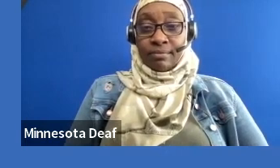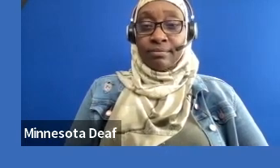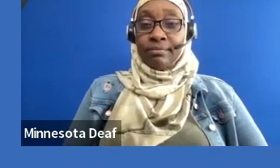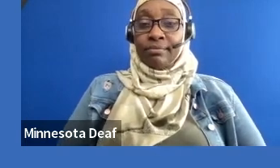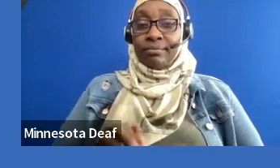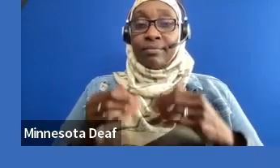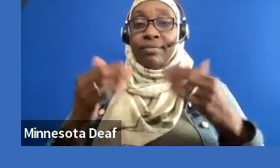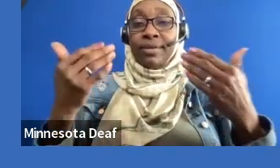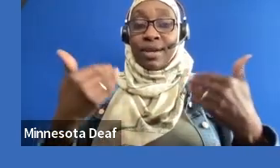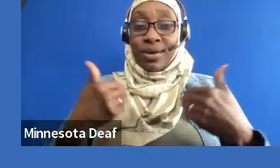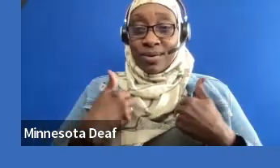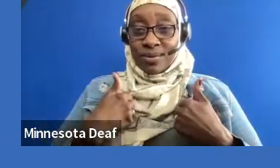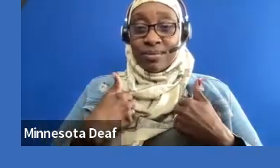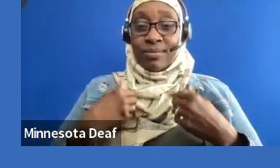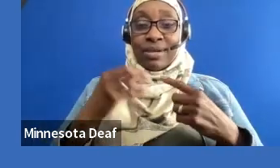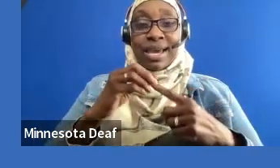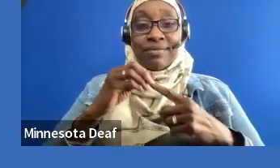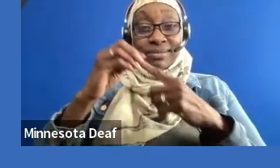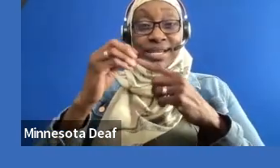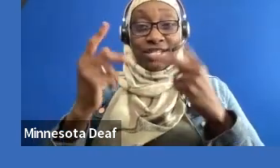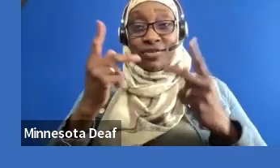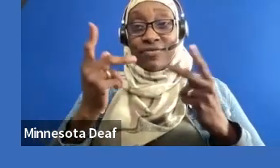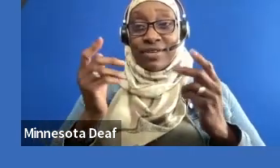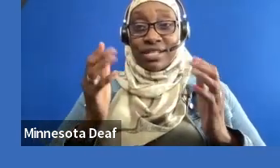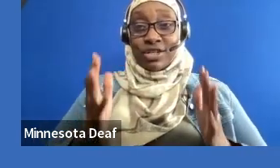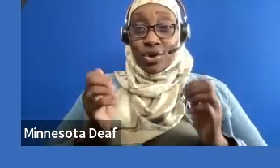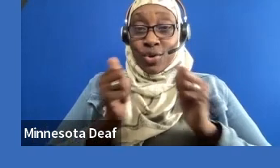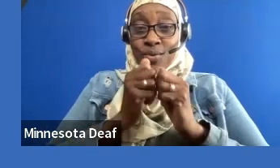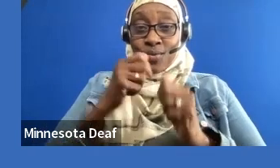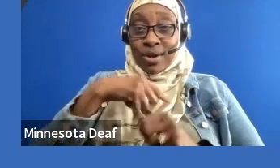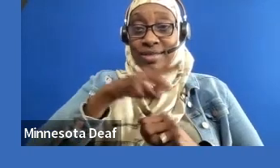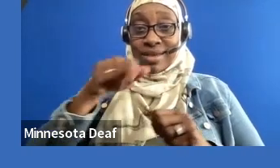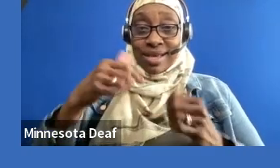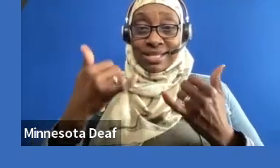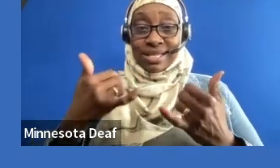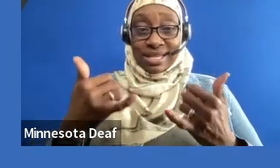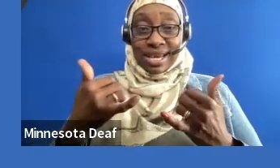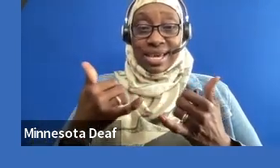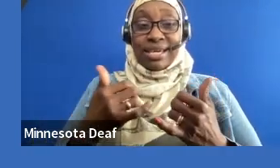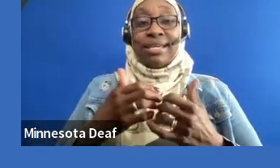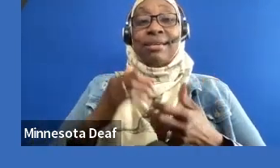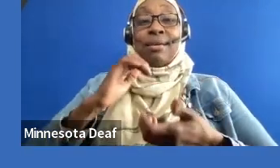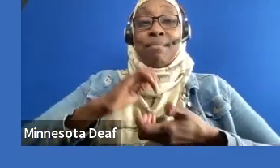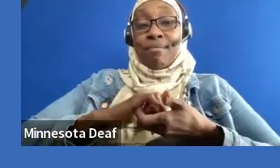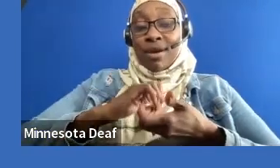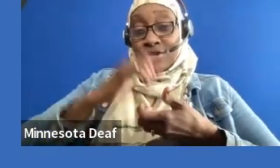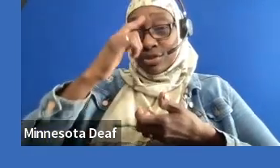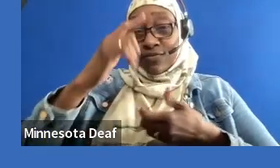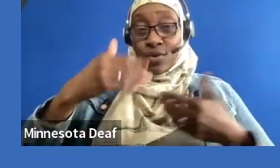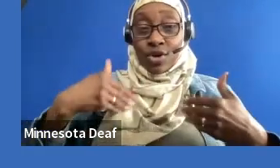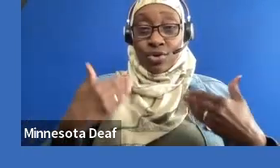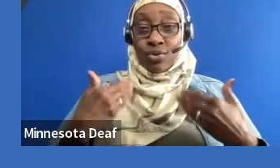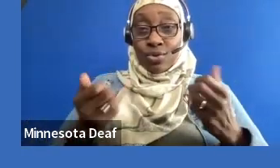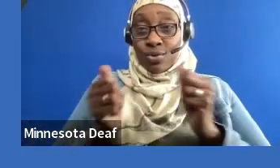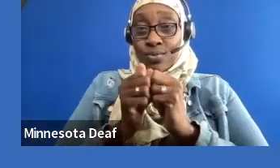organization present here with us today, named PYD, Partners for Youth with Disabilities. We all welcome you,